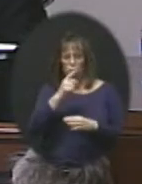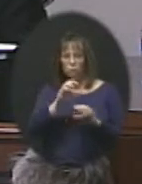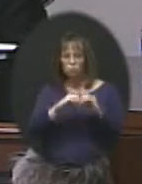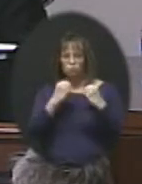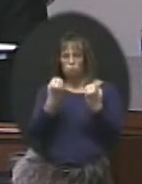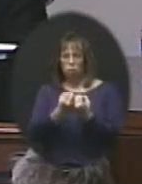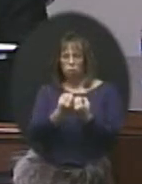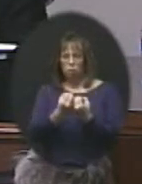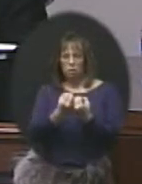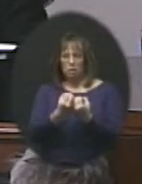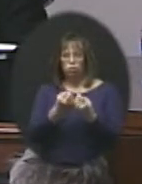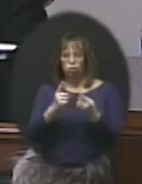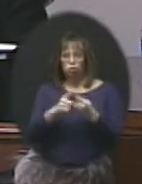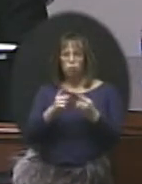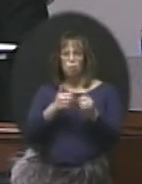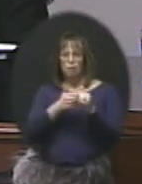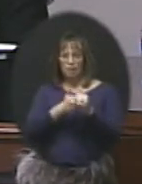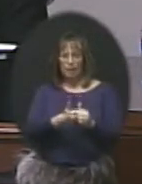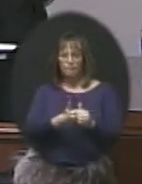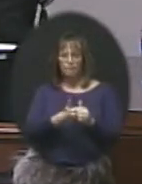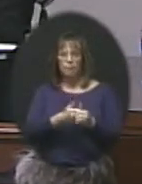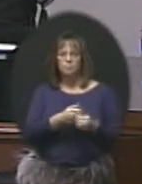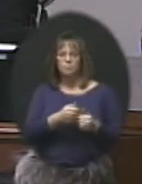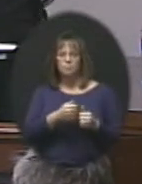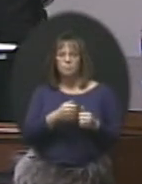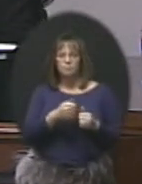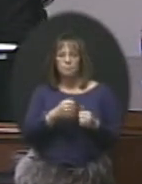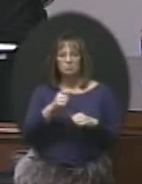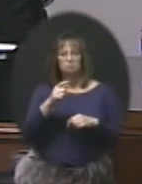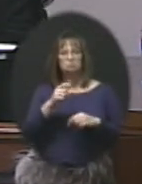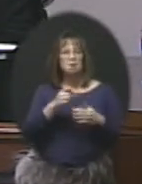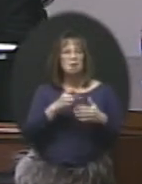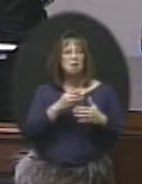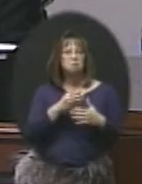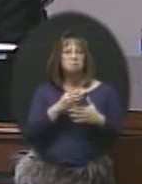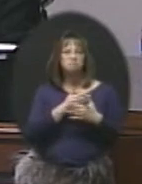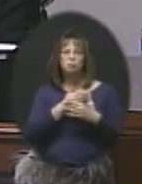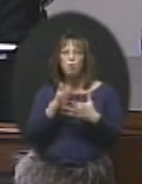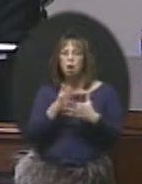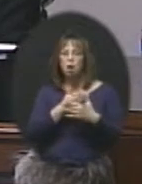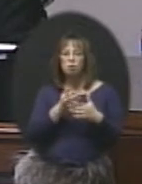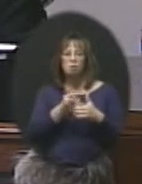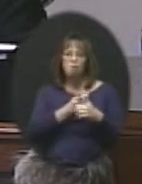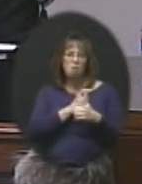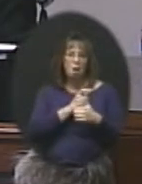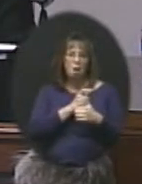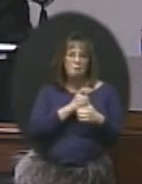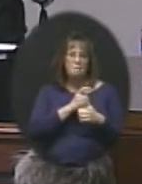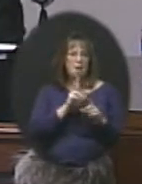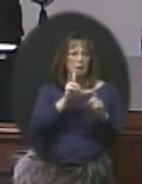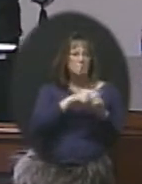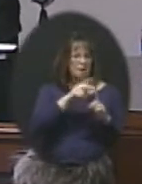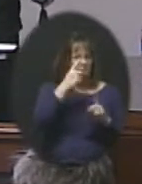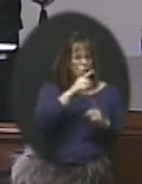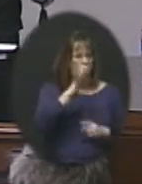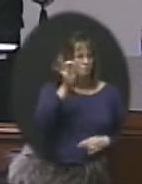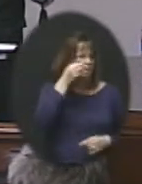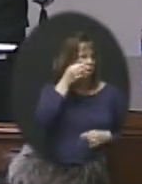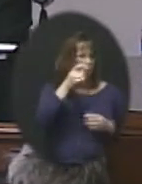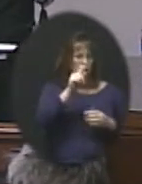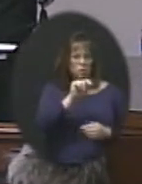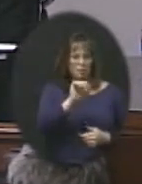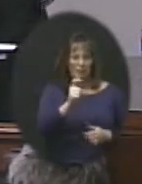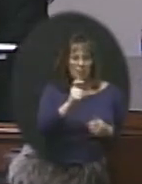organizations to adopt. And those range anywhere from applying for a federal tax ID number